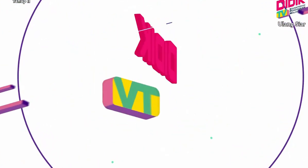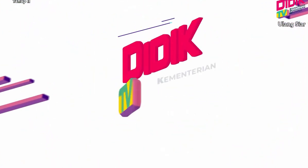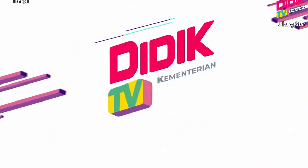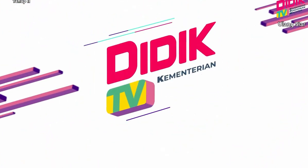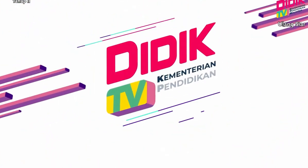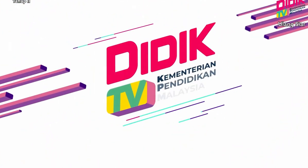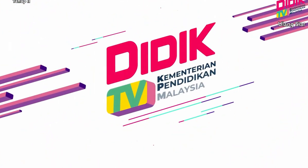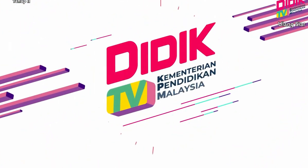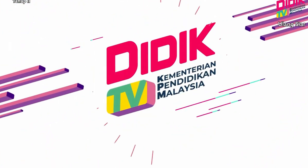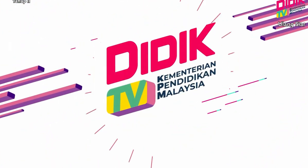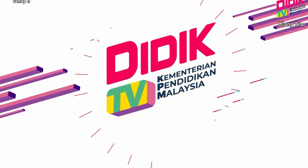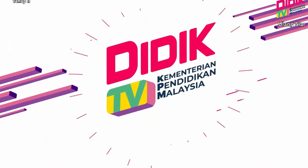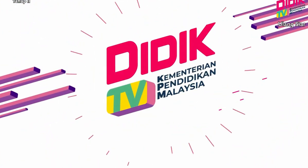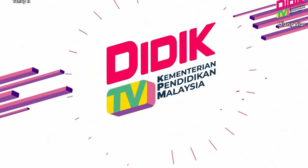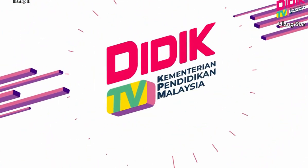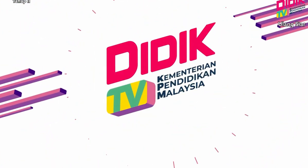Bye!